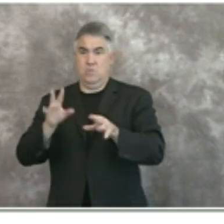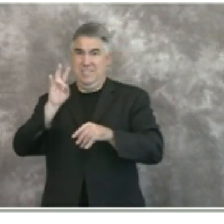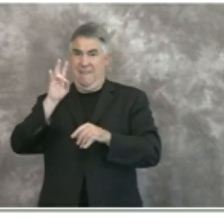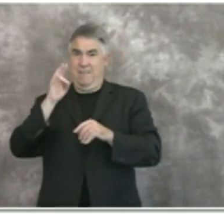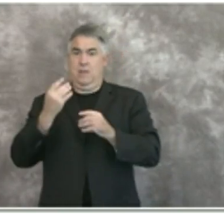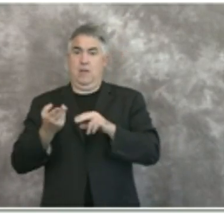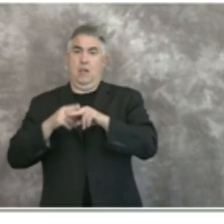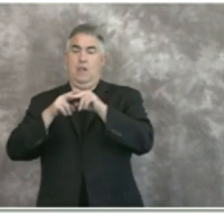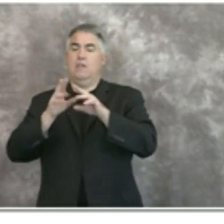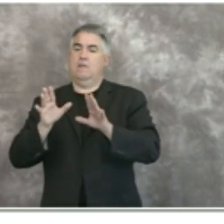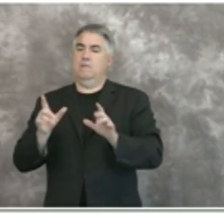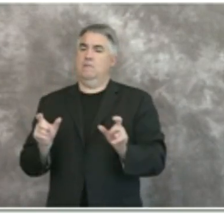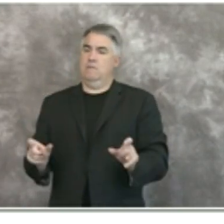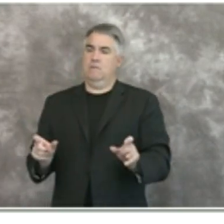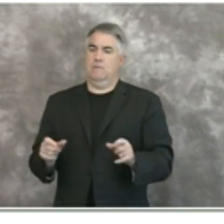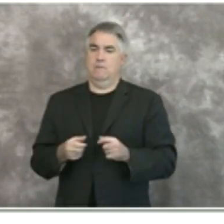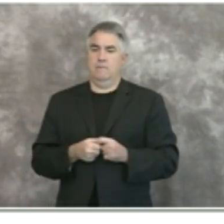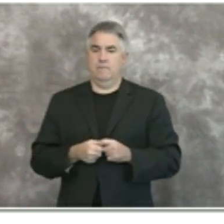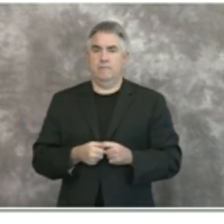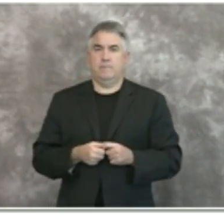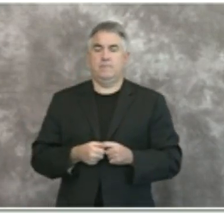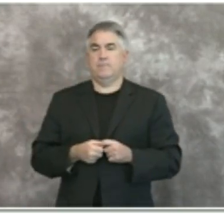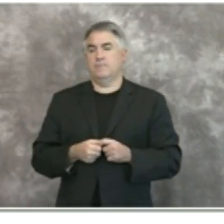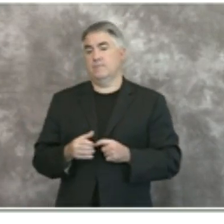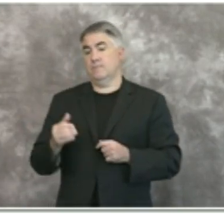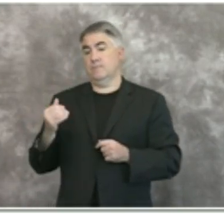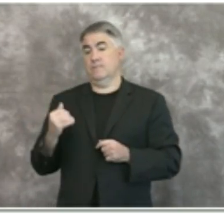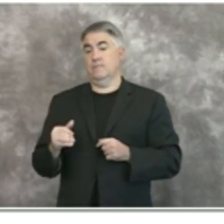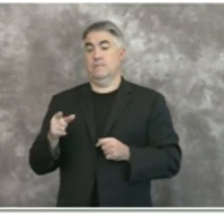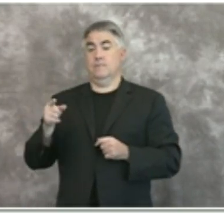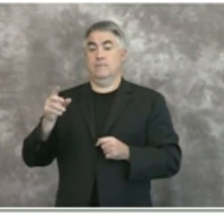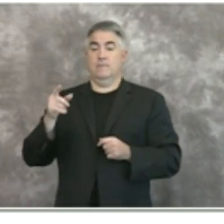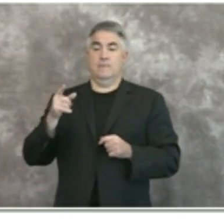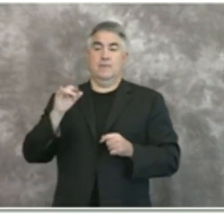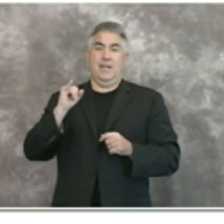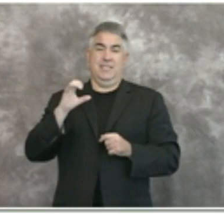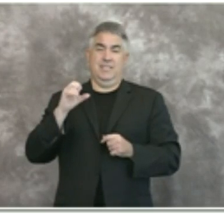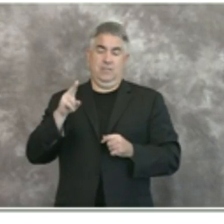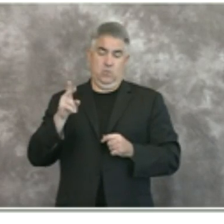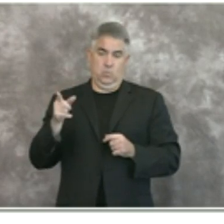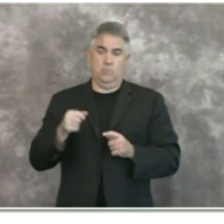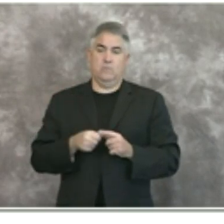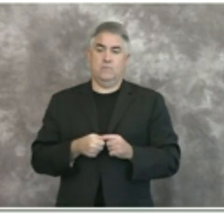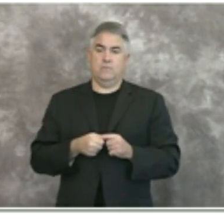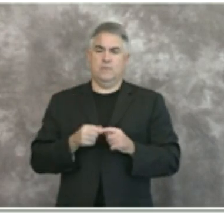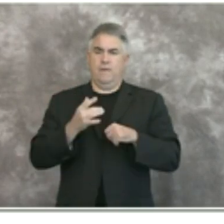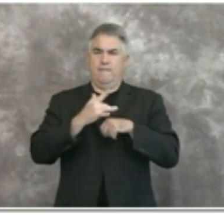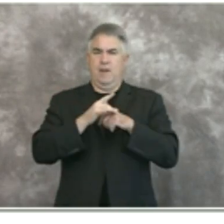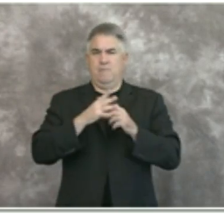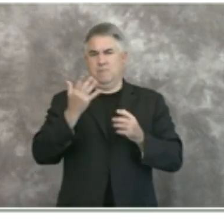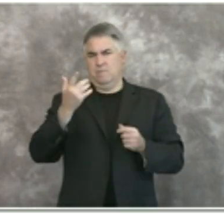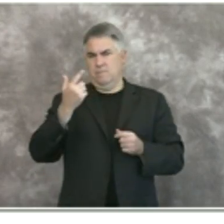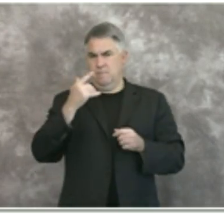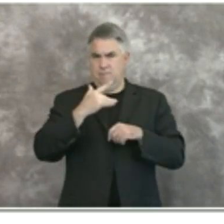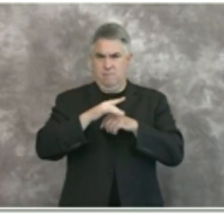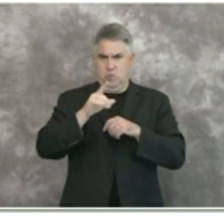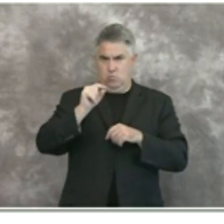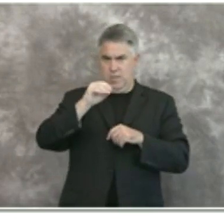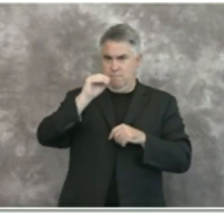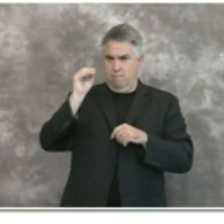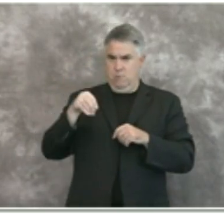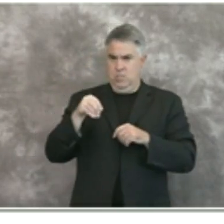second one would be limited intensive care icu capacity we report this to you daily in terms of how we're doing as a region on our icu capacity